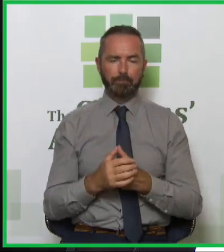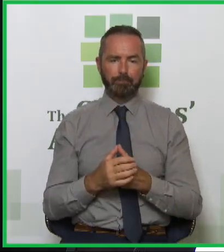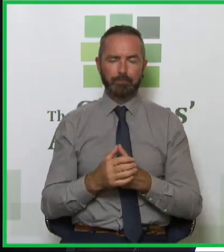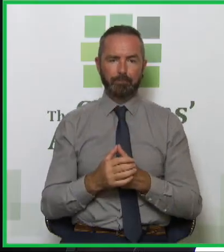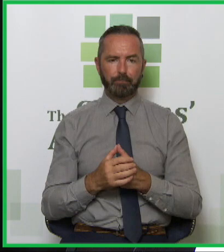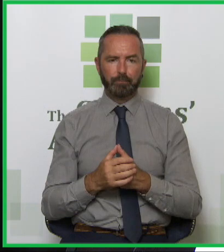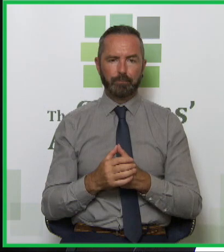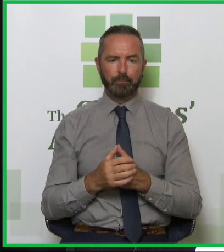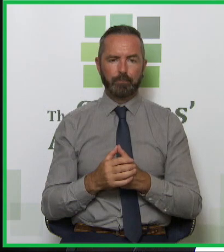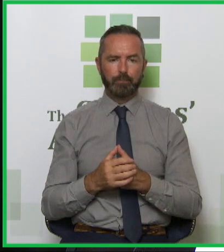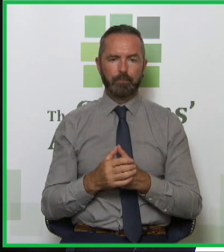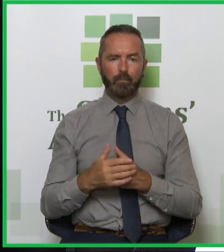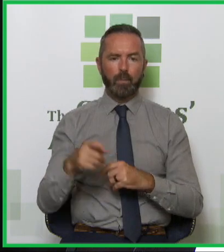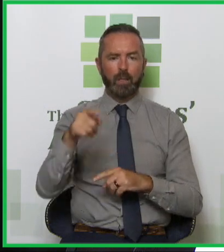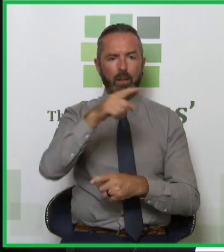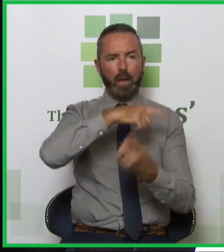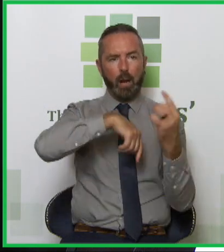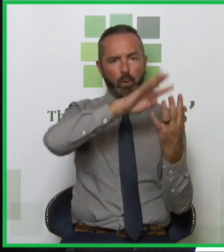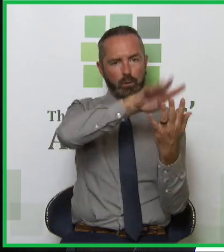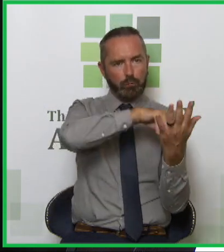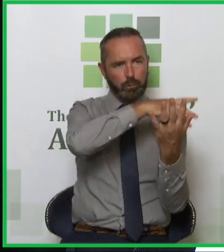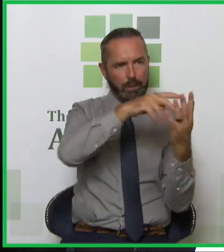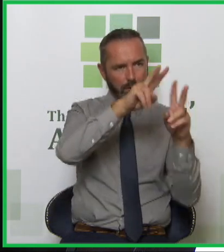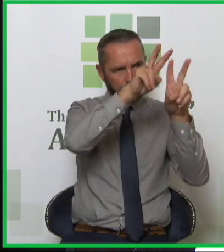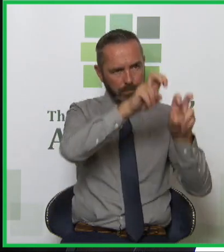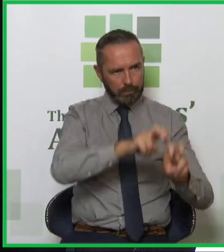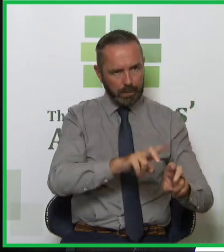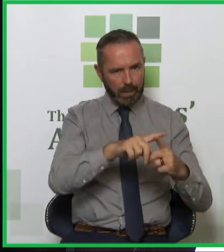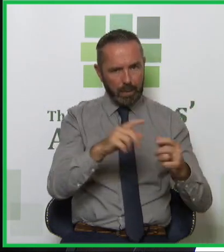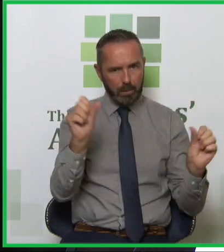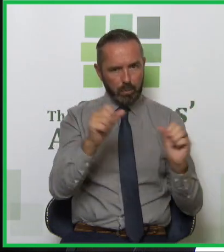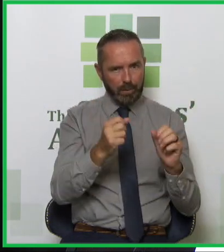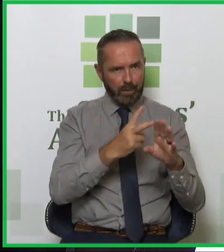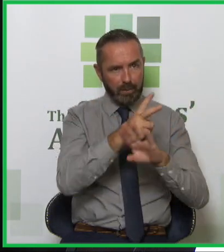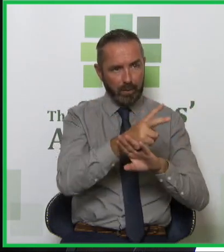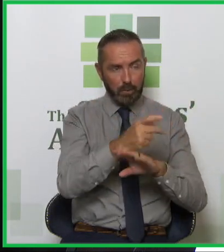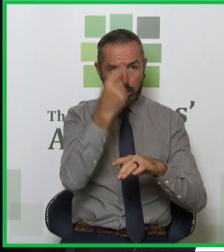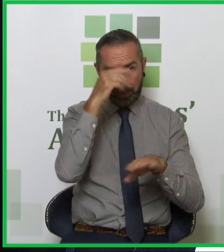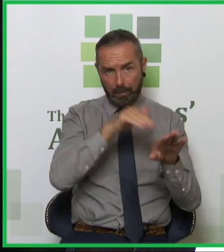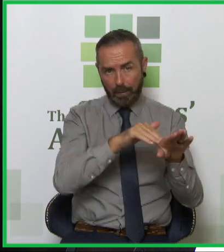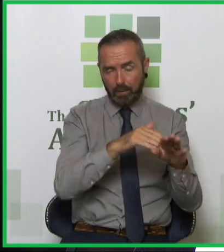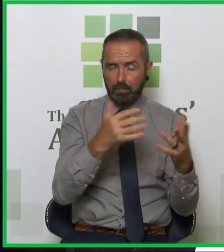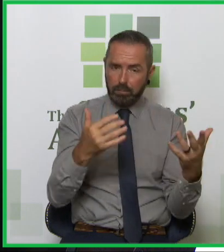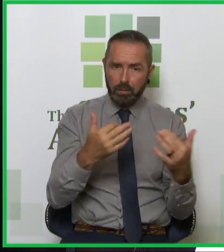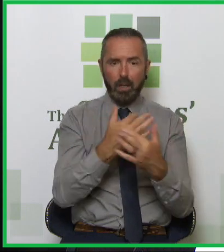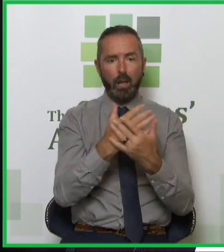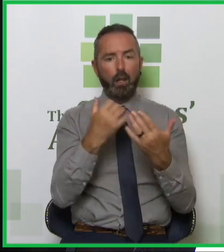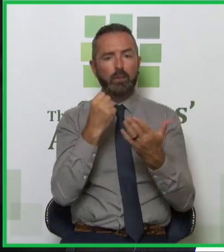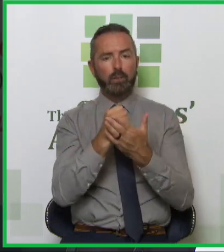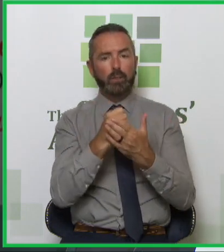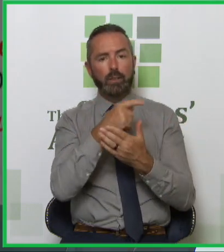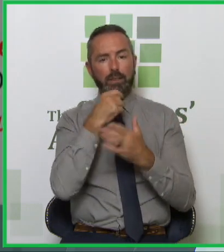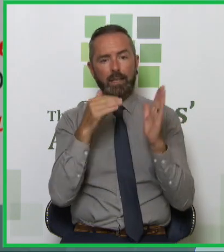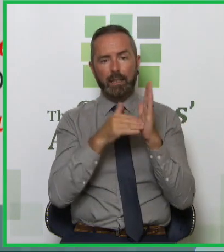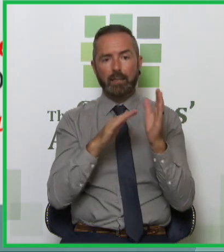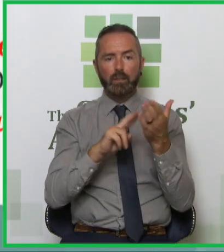Are screenings and brief interventions effective? There's many studies over many decades showing that brief intervention is a